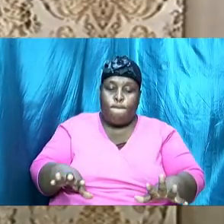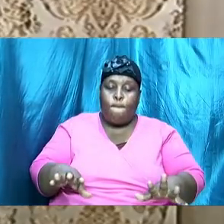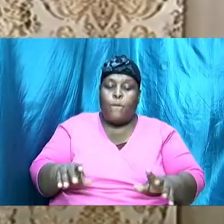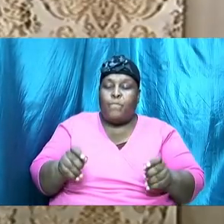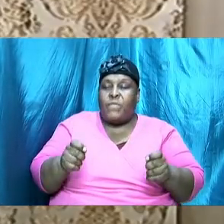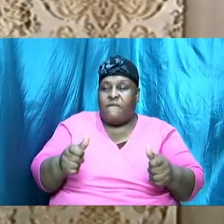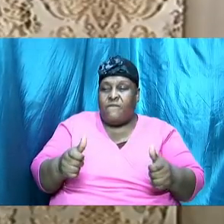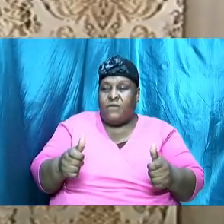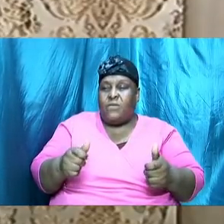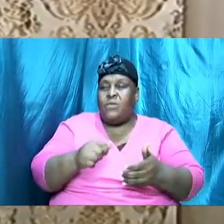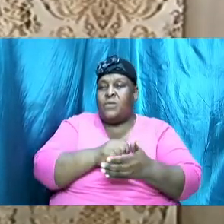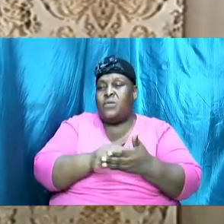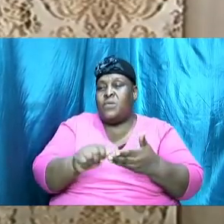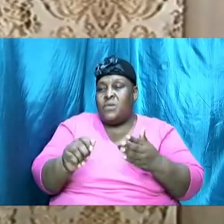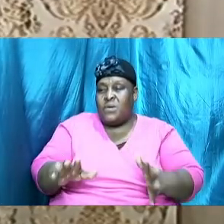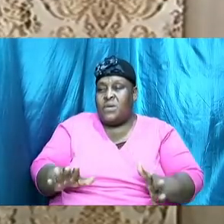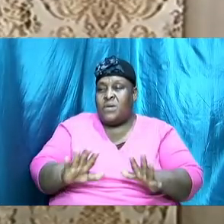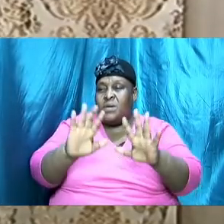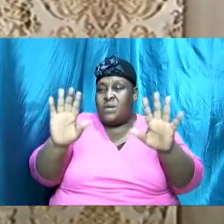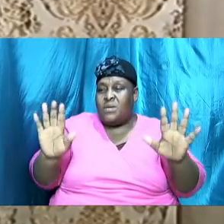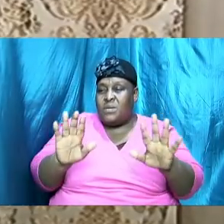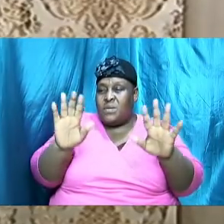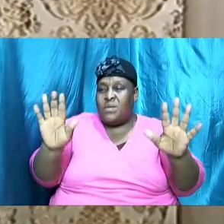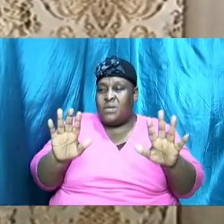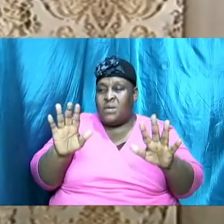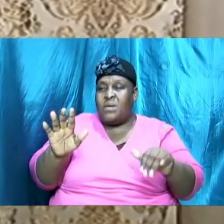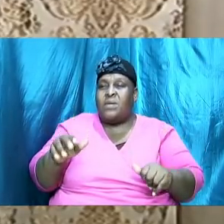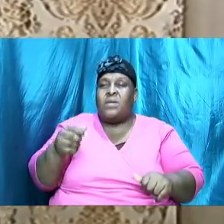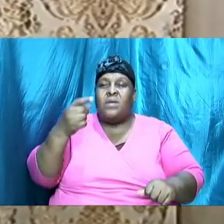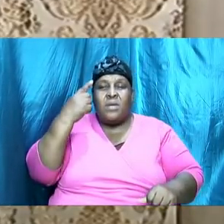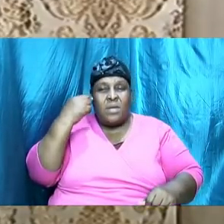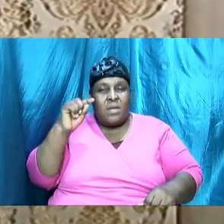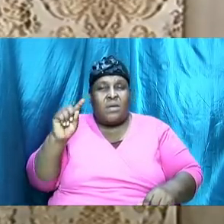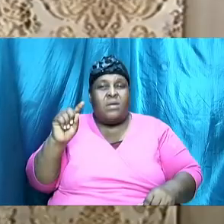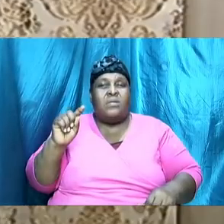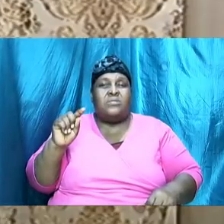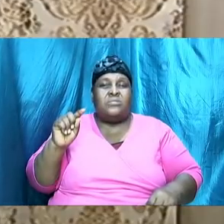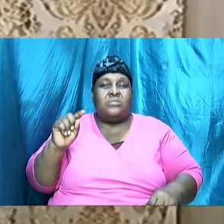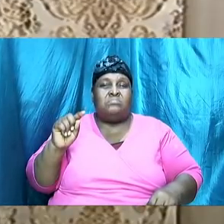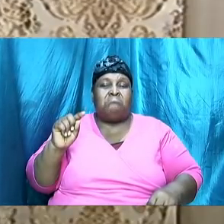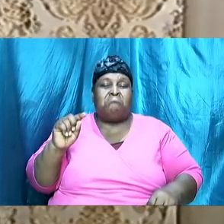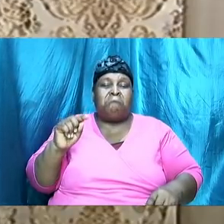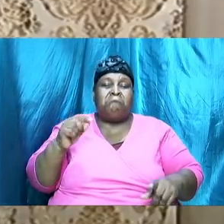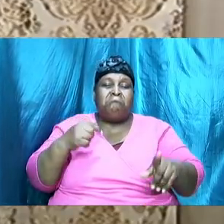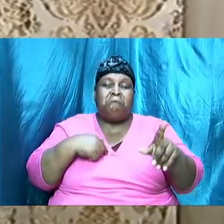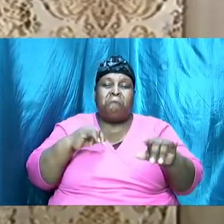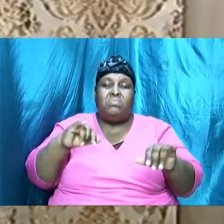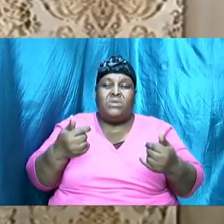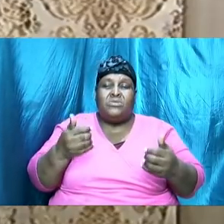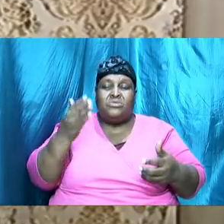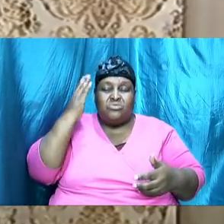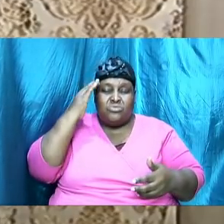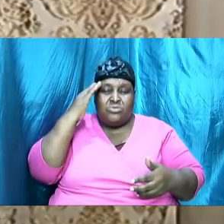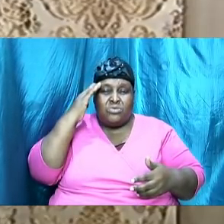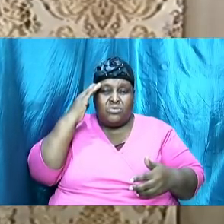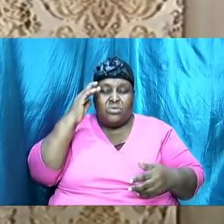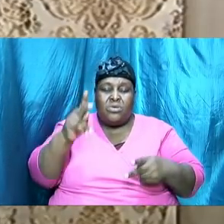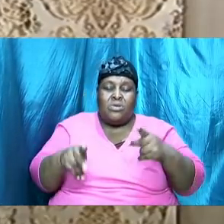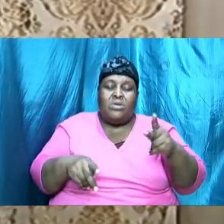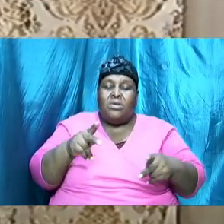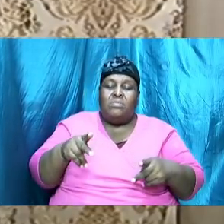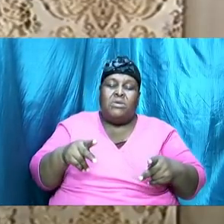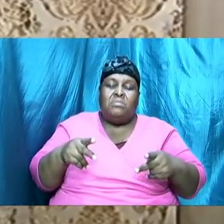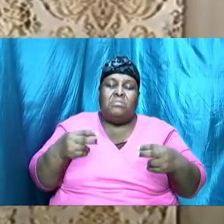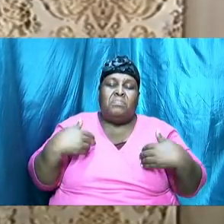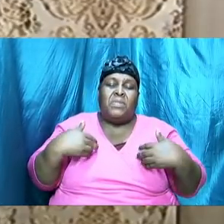of our saints on Sunday because I just knew that folks were having some